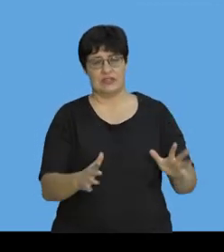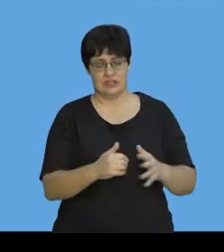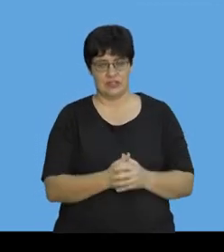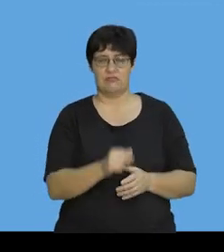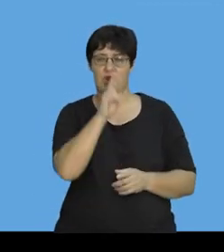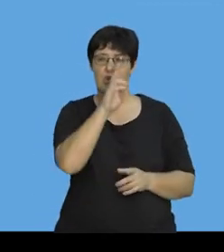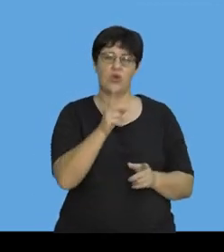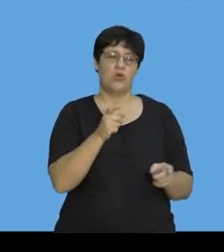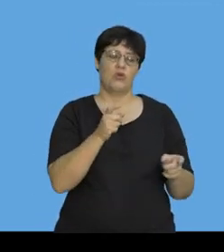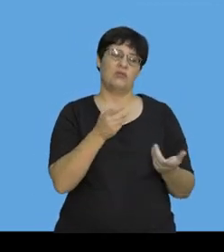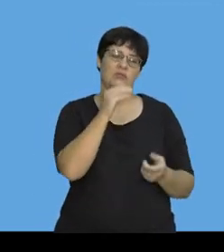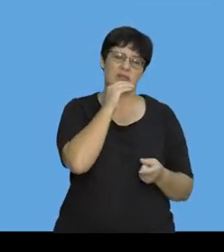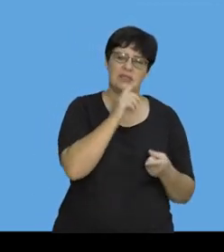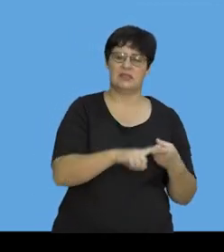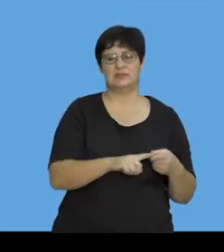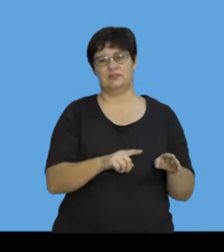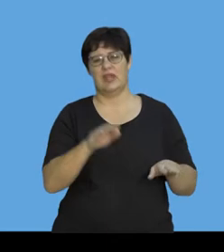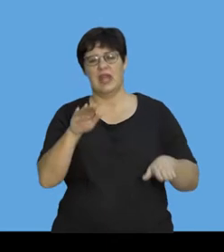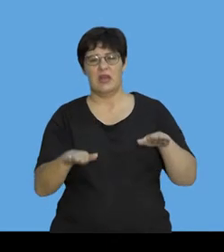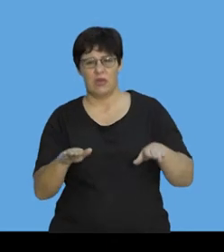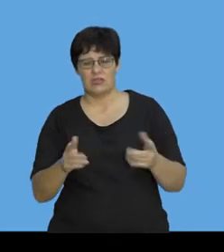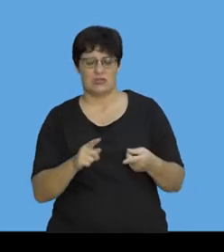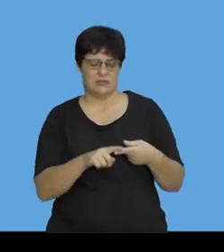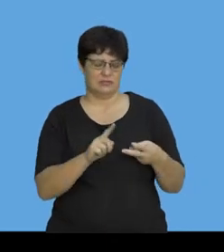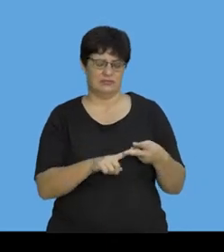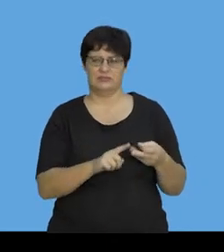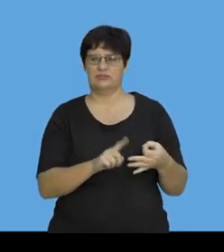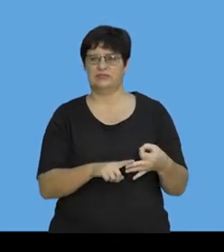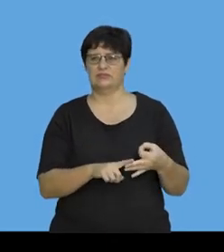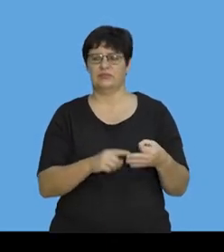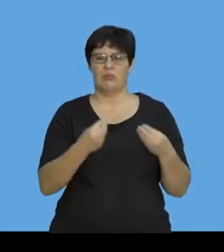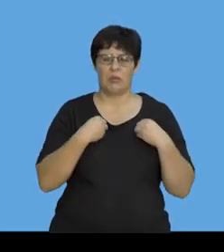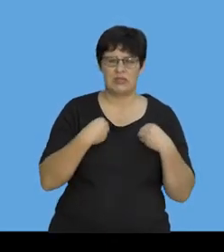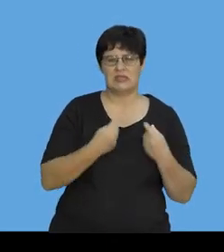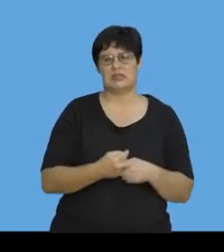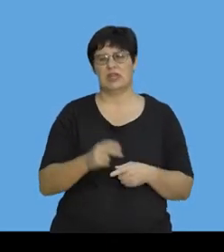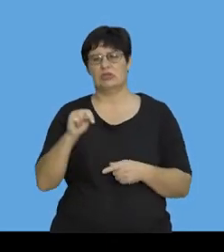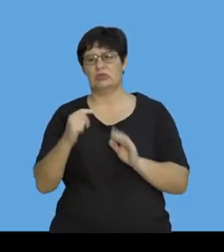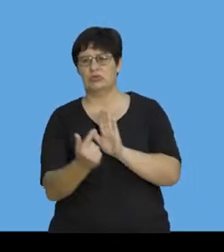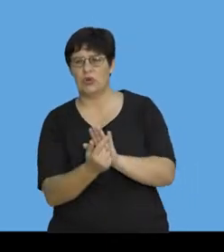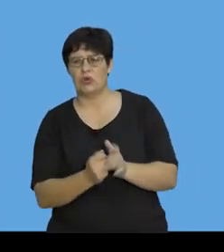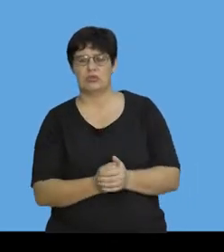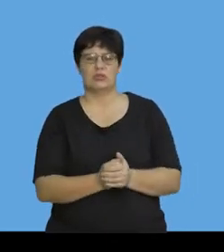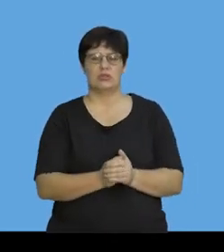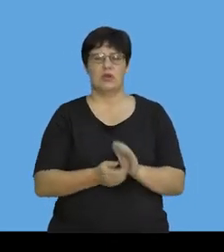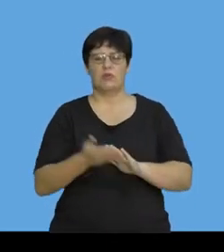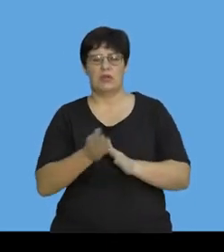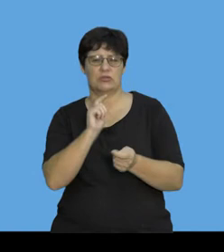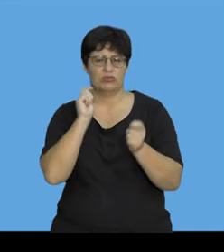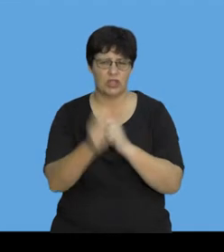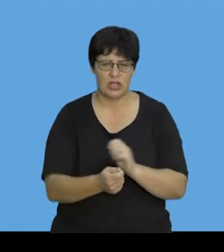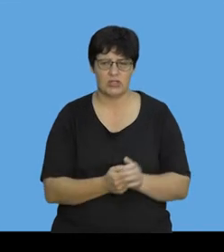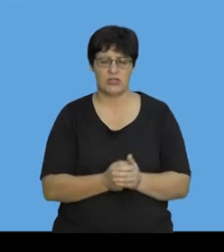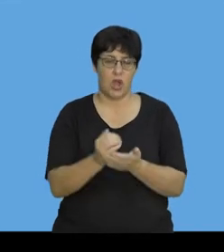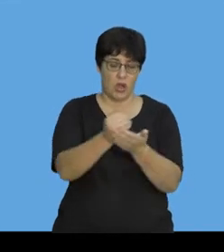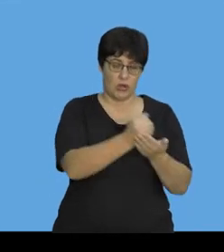the definition. We did the equation, properties, New Zealand's laws. We did the change in momentum. Conservation